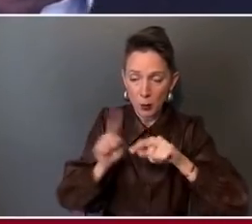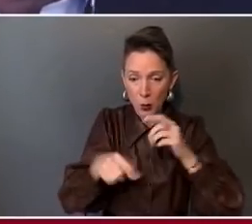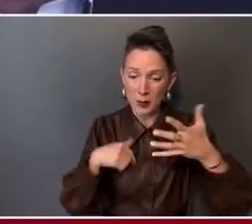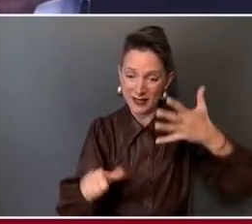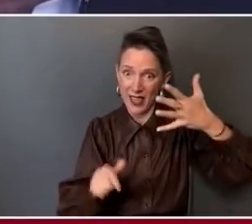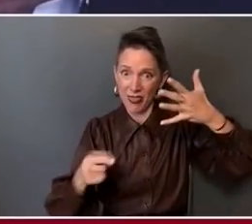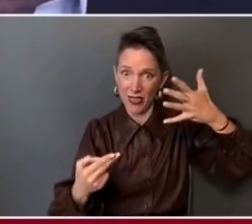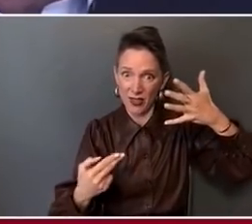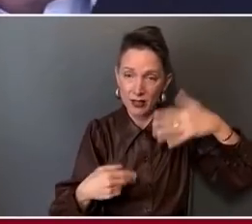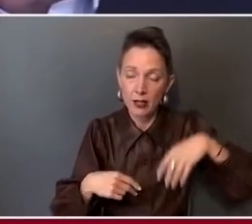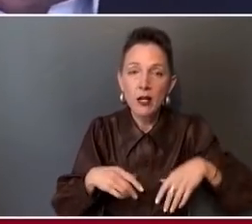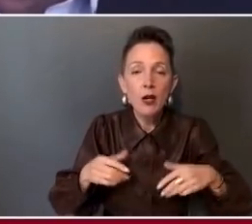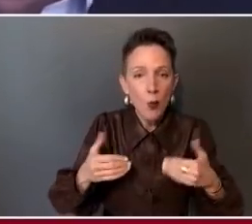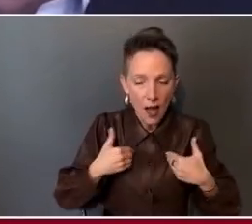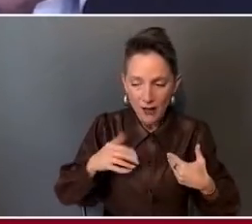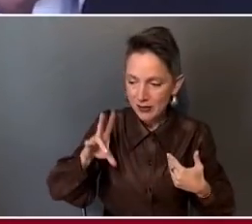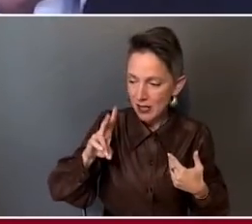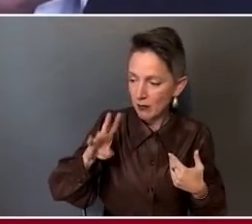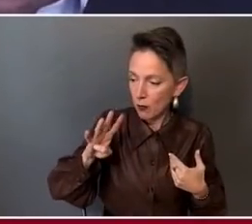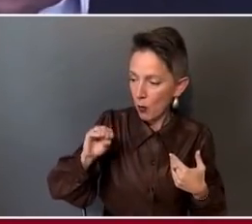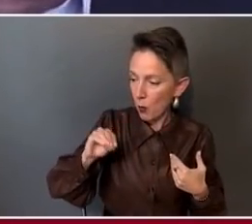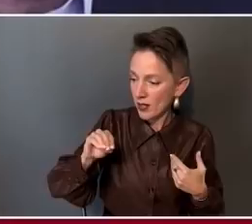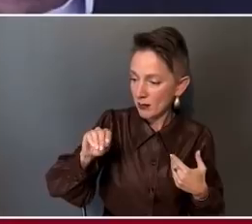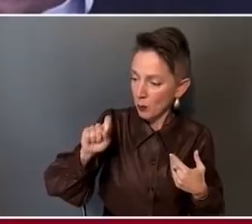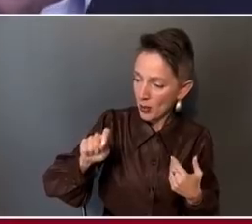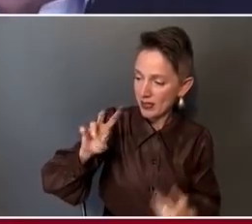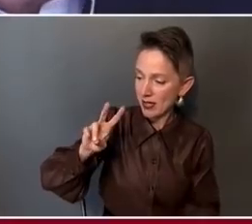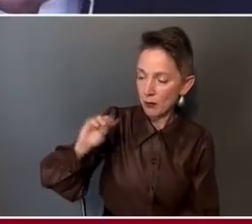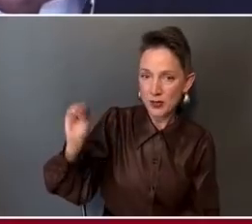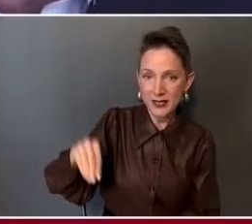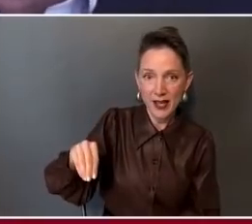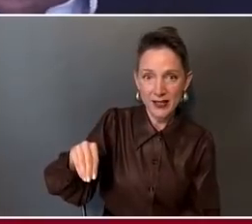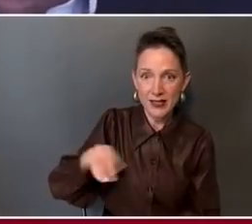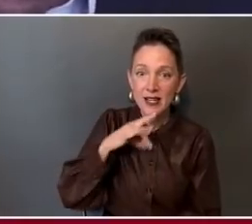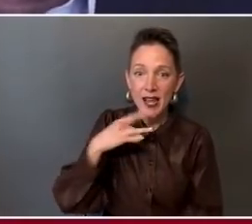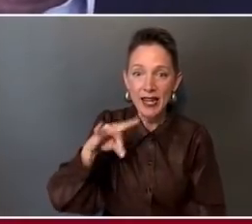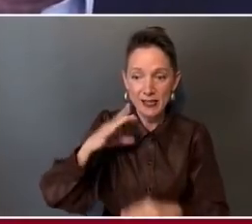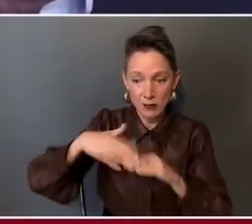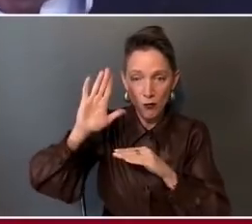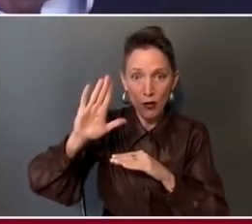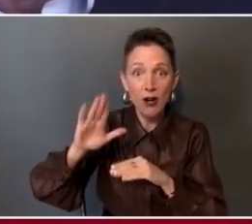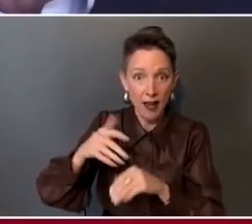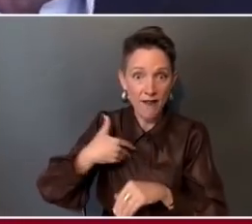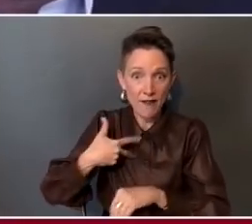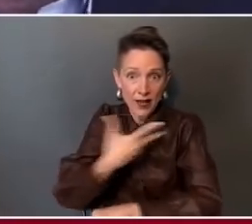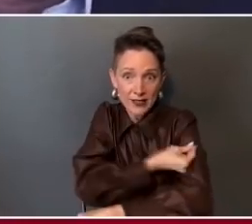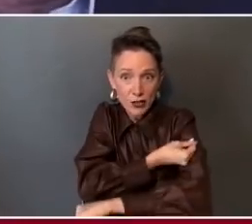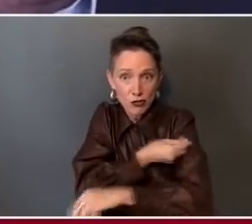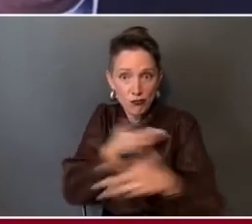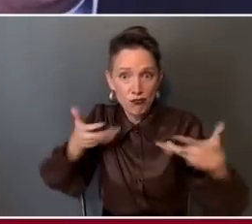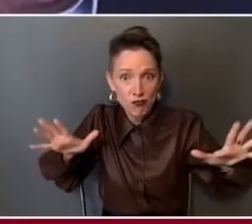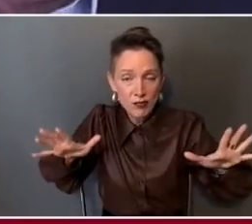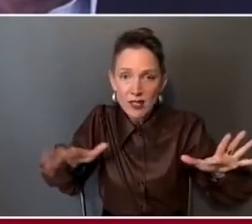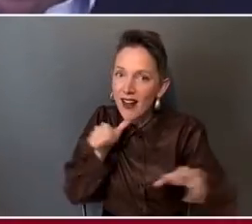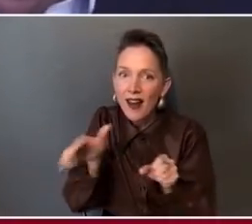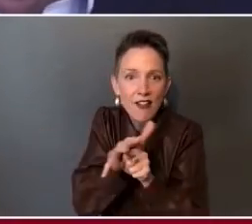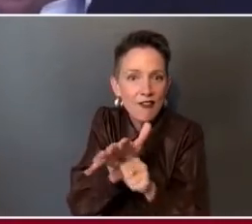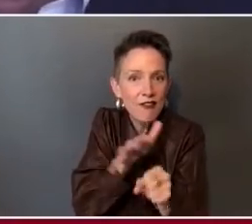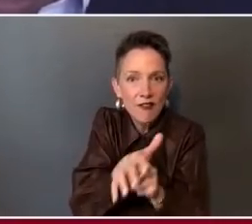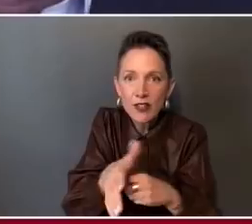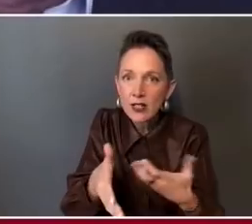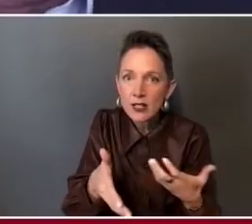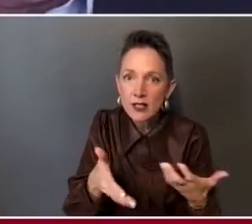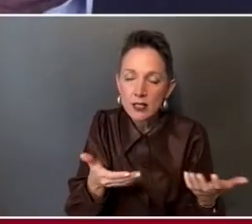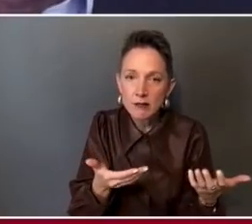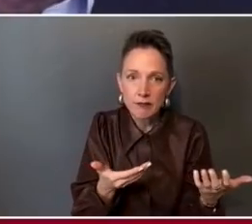74.7% of our population 18 years of age and older vaccinated. It's not enough. Good is good